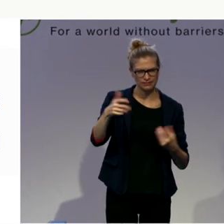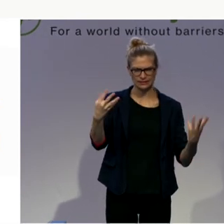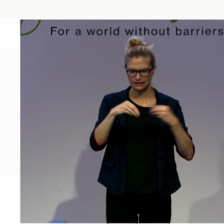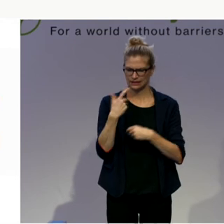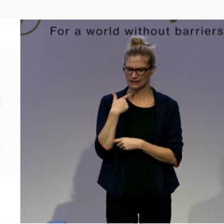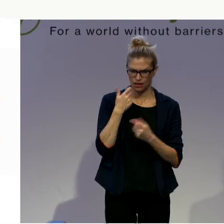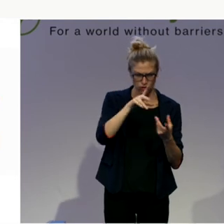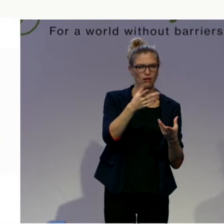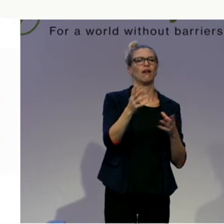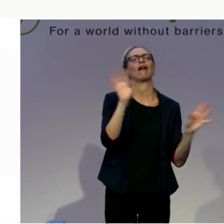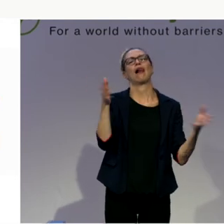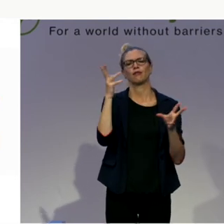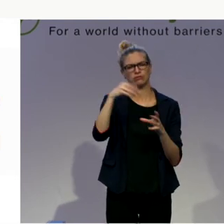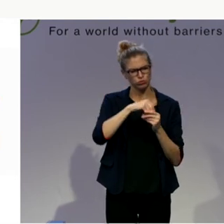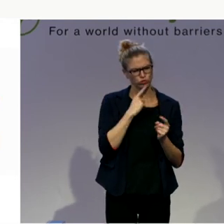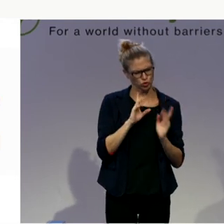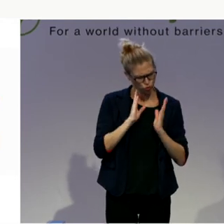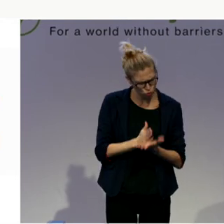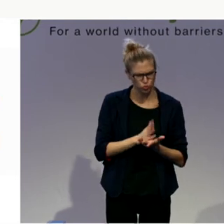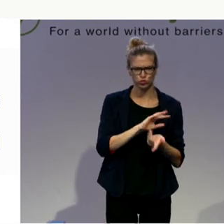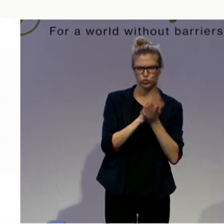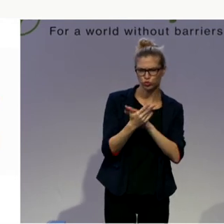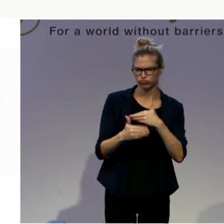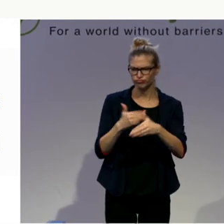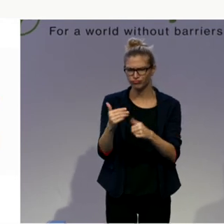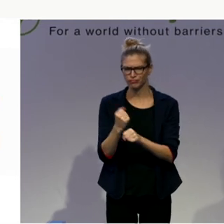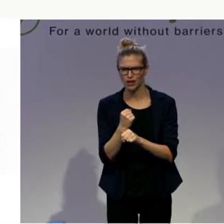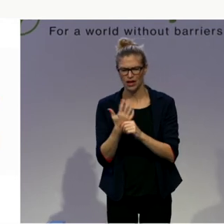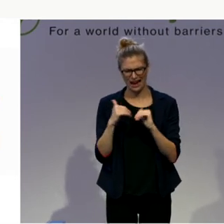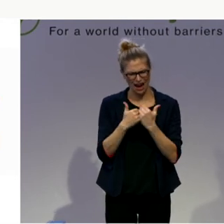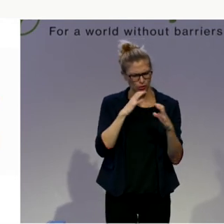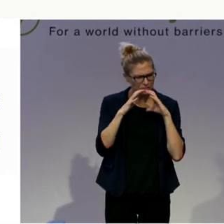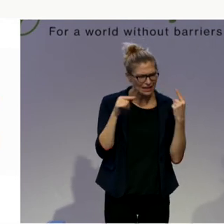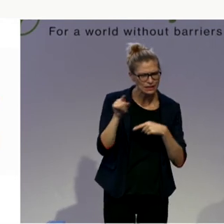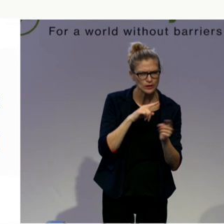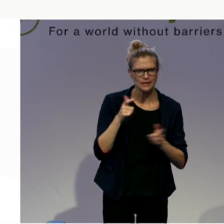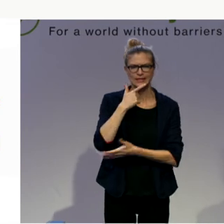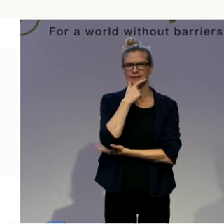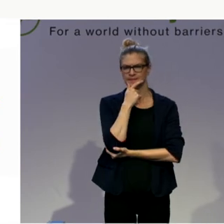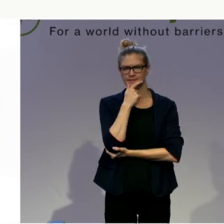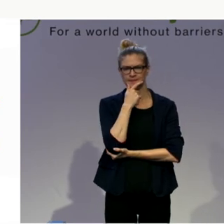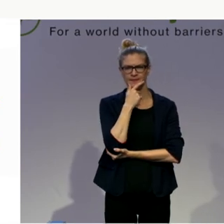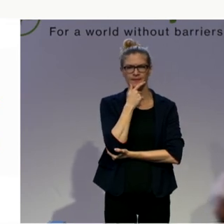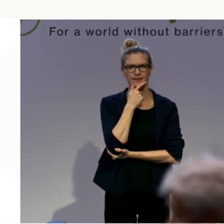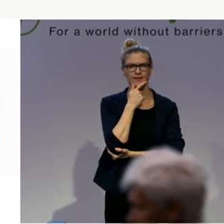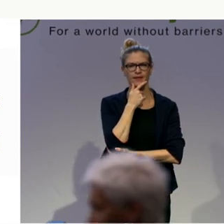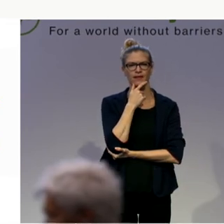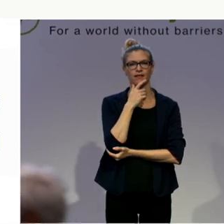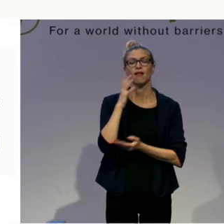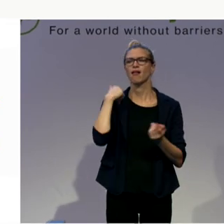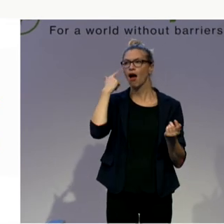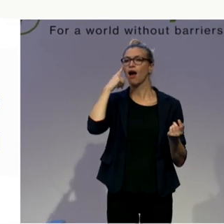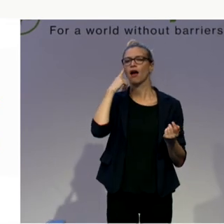we have decided it is best to engage and communicate with everyone. So, a wordless performance with a wonderful storyteller.